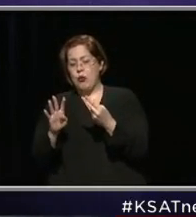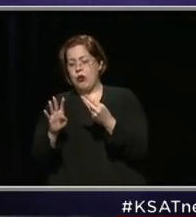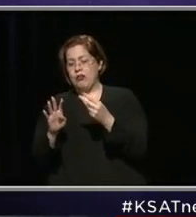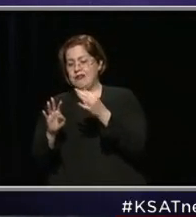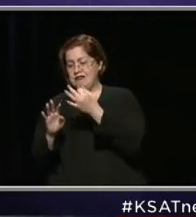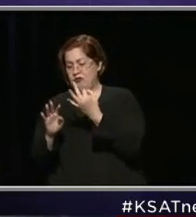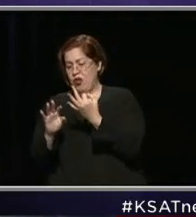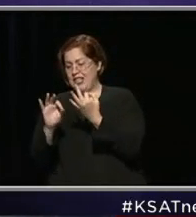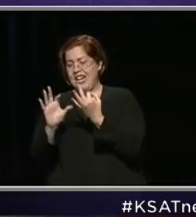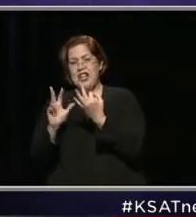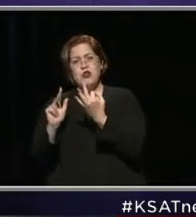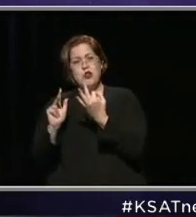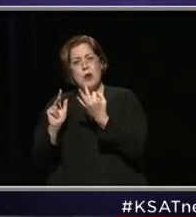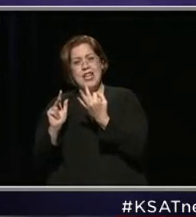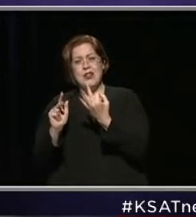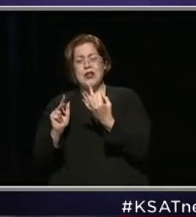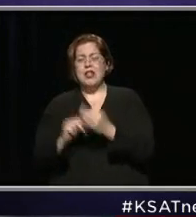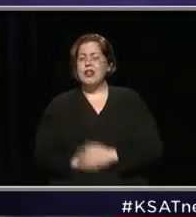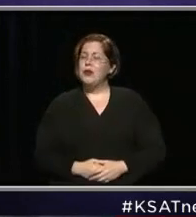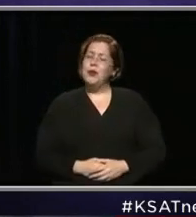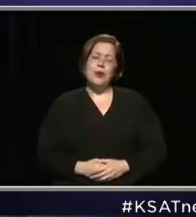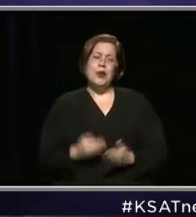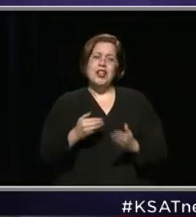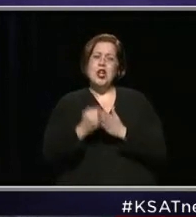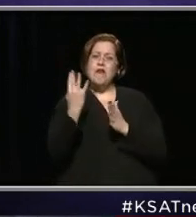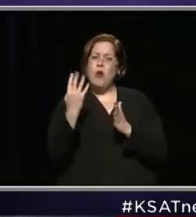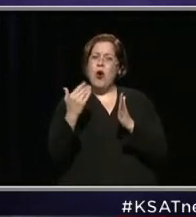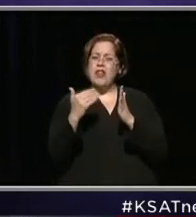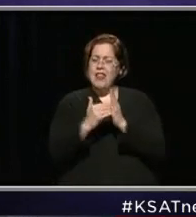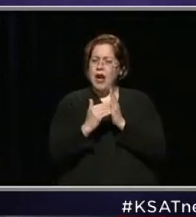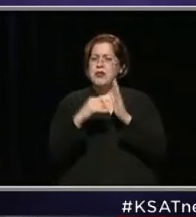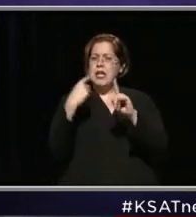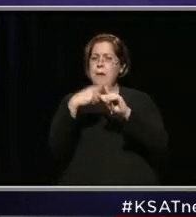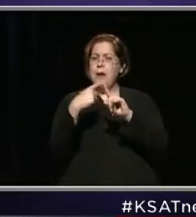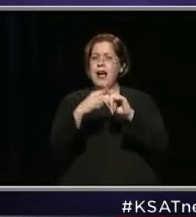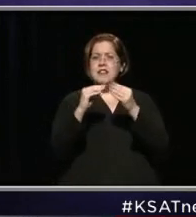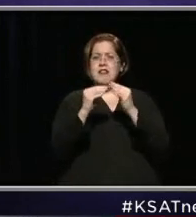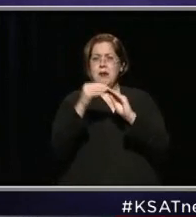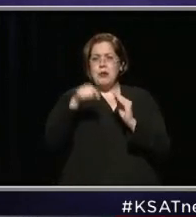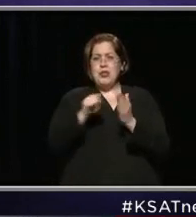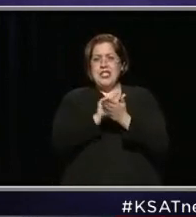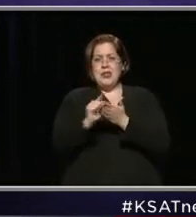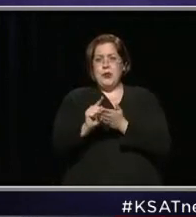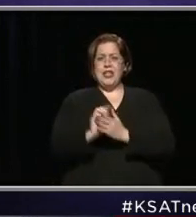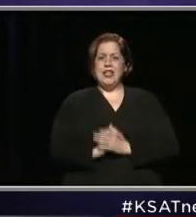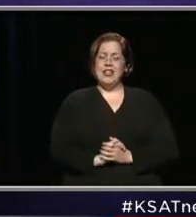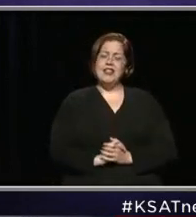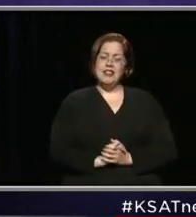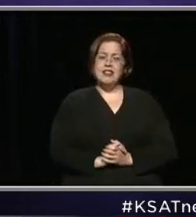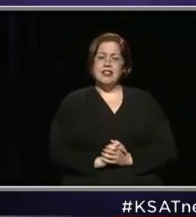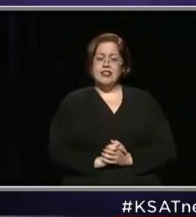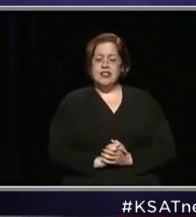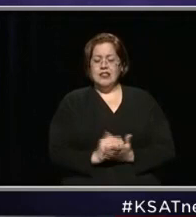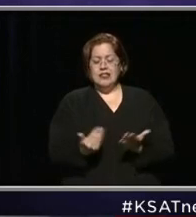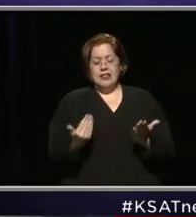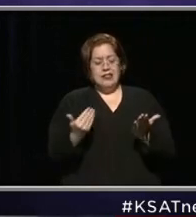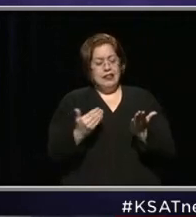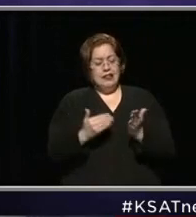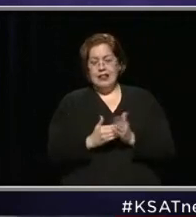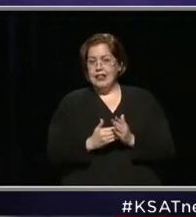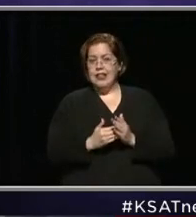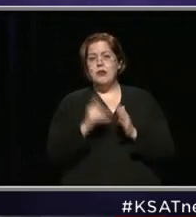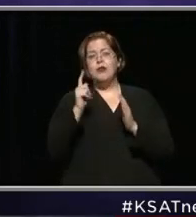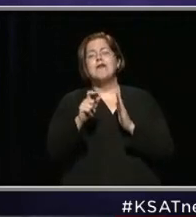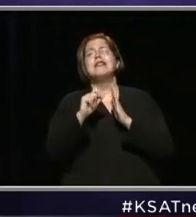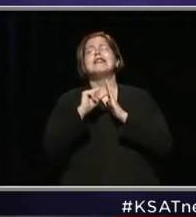again, 923 today. So almost 4,000 positive cases just this week. Again, I think we can't